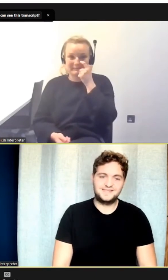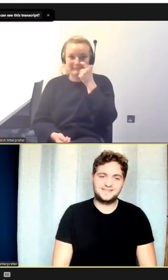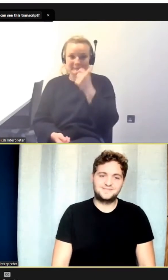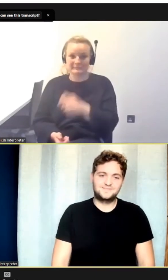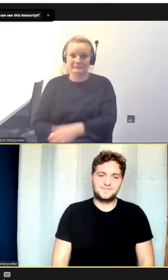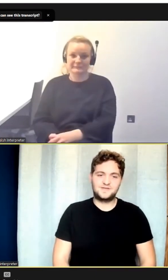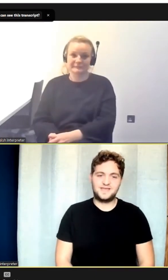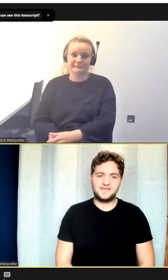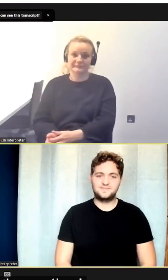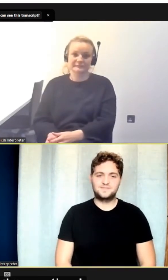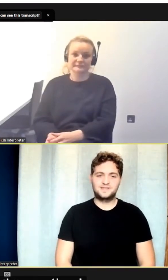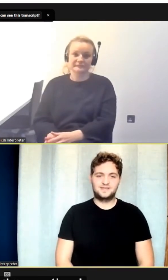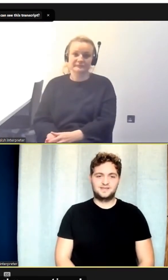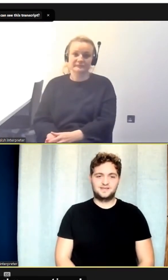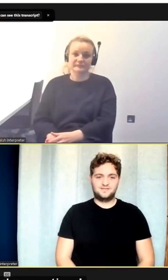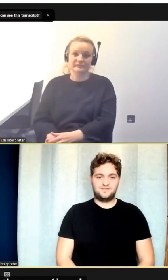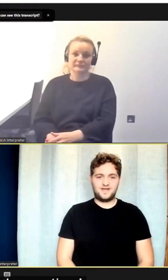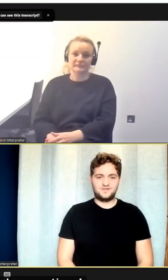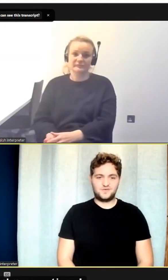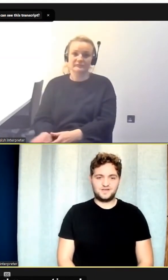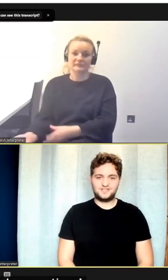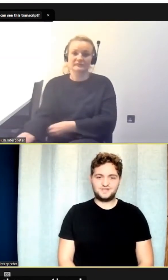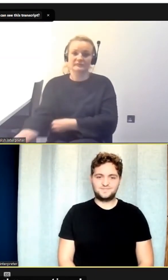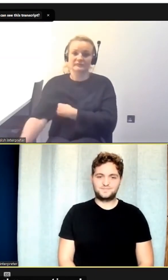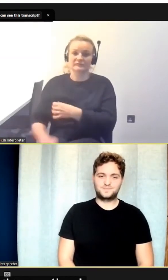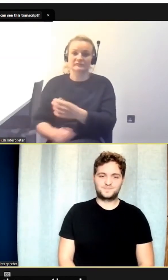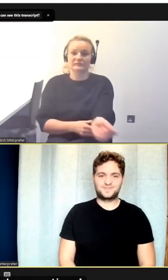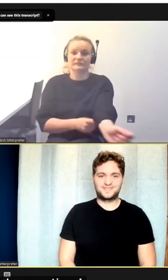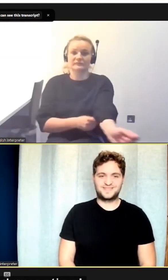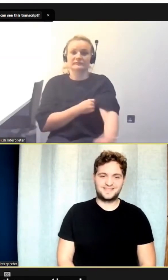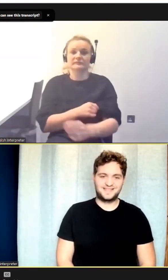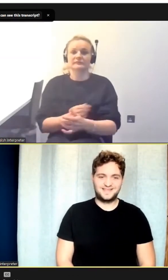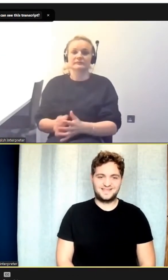Fantastic. Okay. Final question.